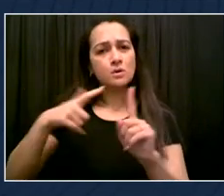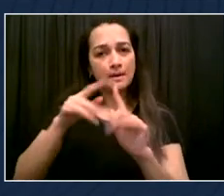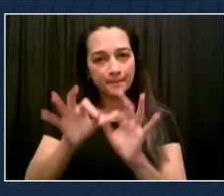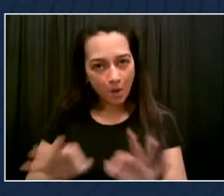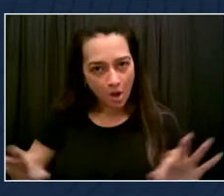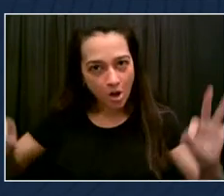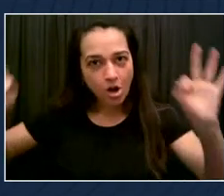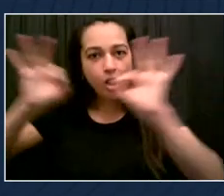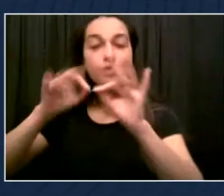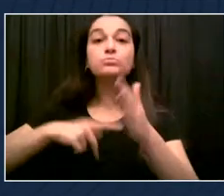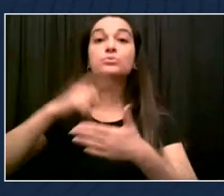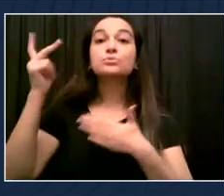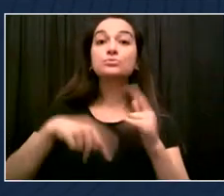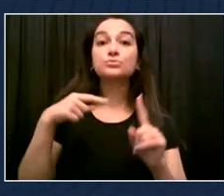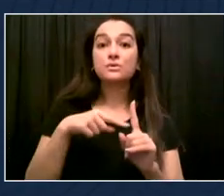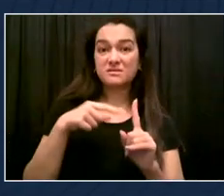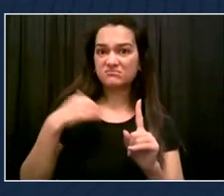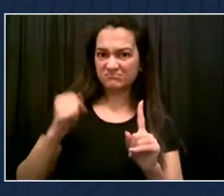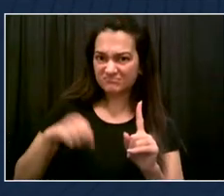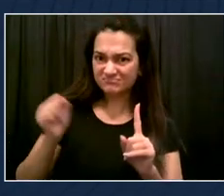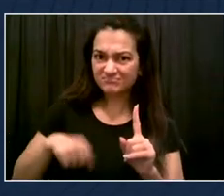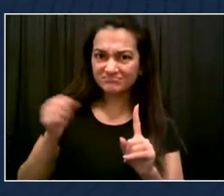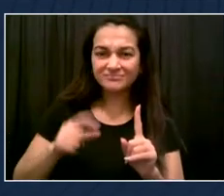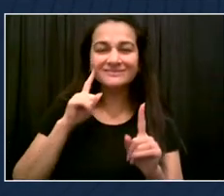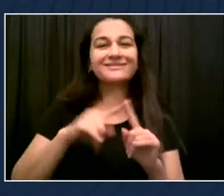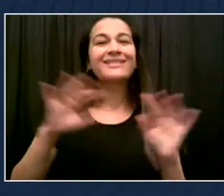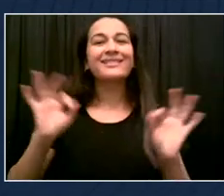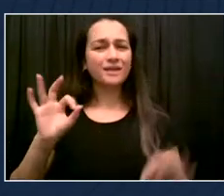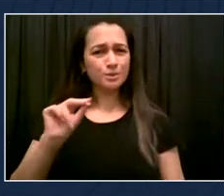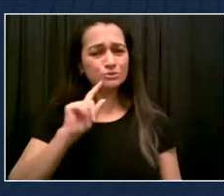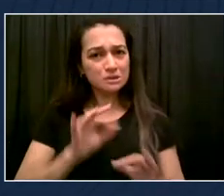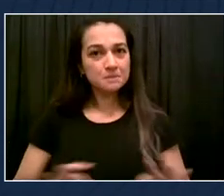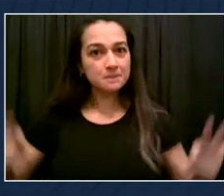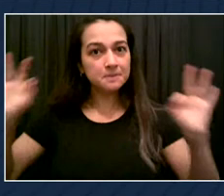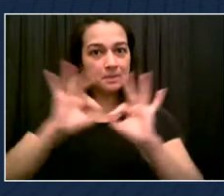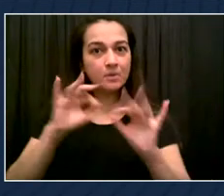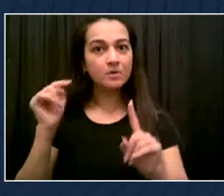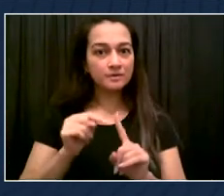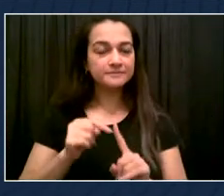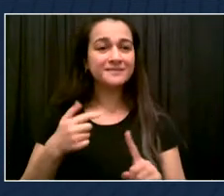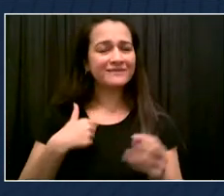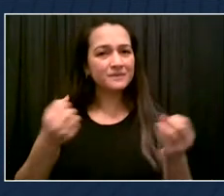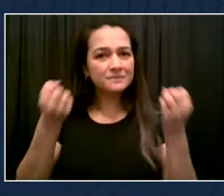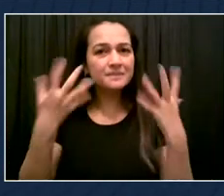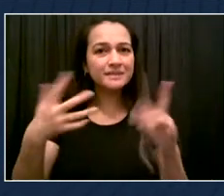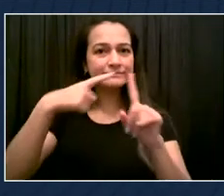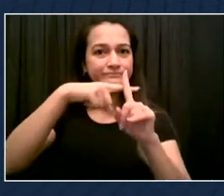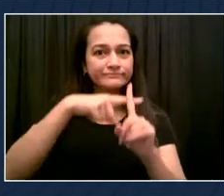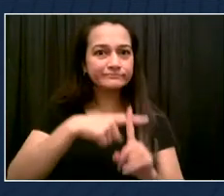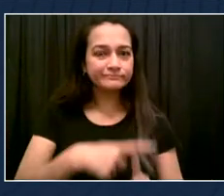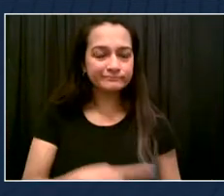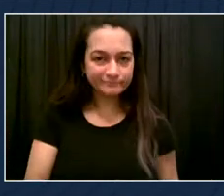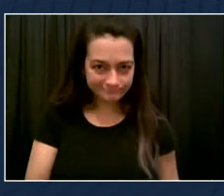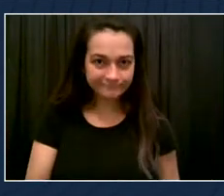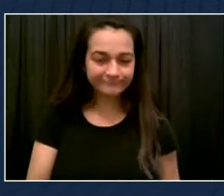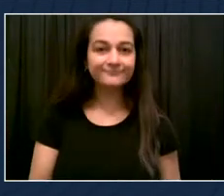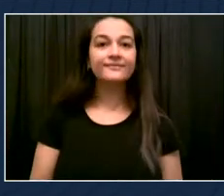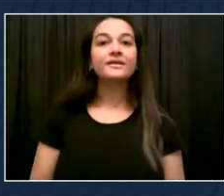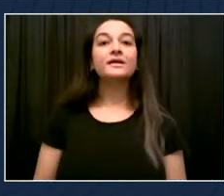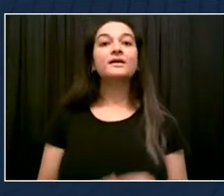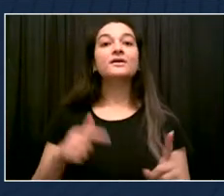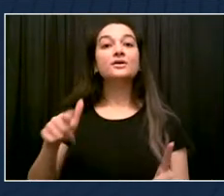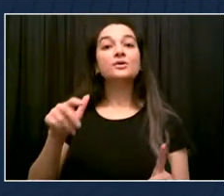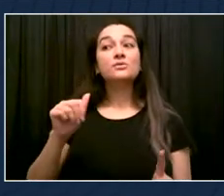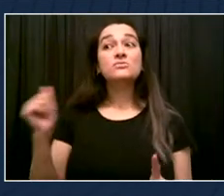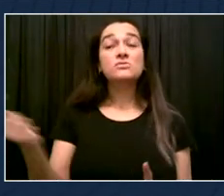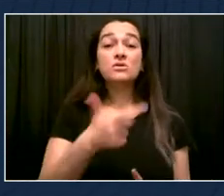I think it really validates and makes every single New Yorker feel recognized as a New Yorker. That's really important. But,